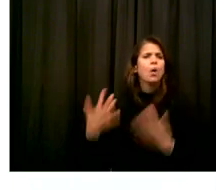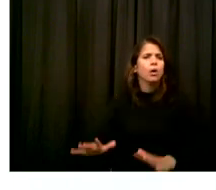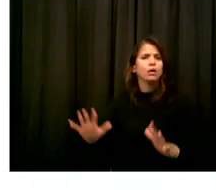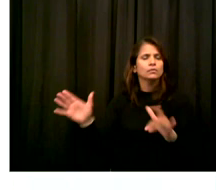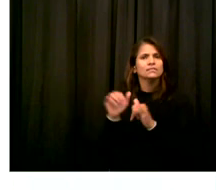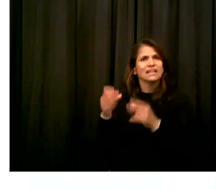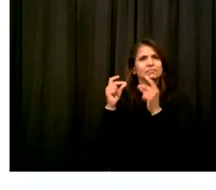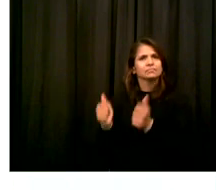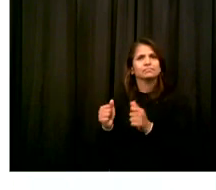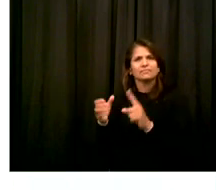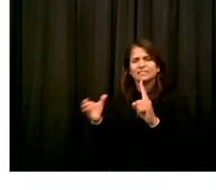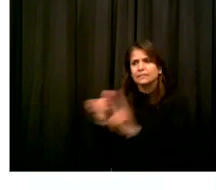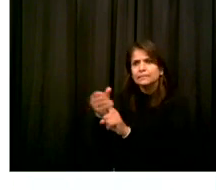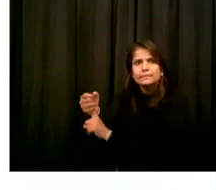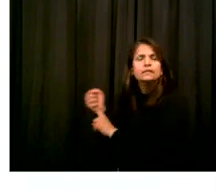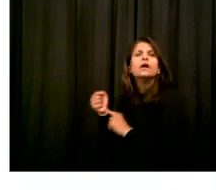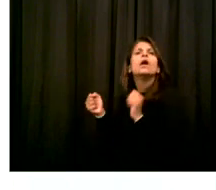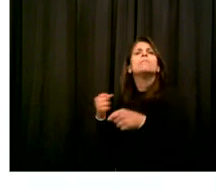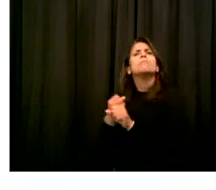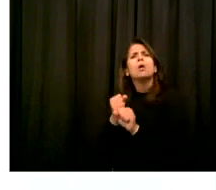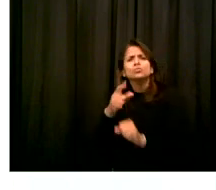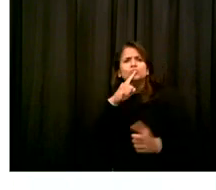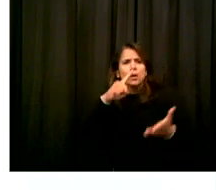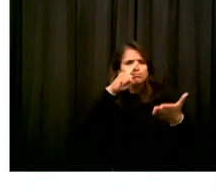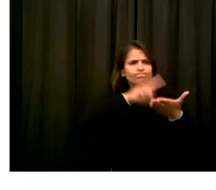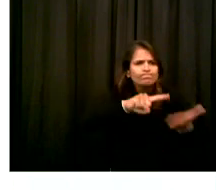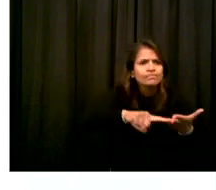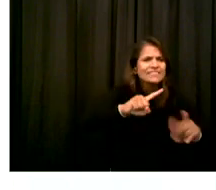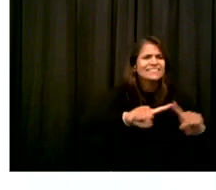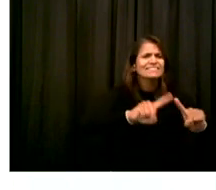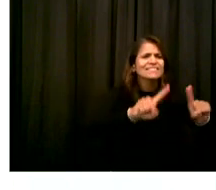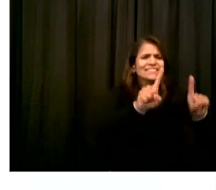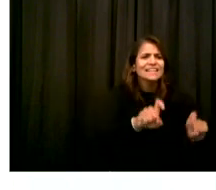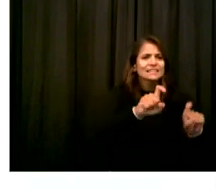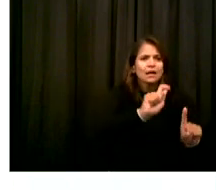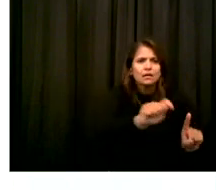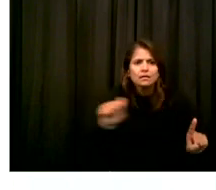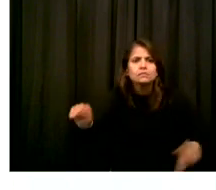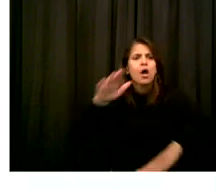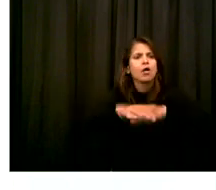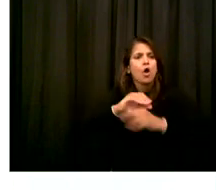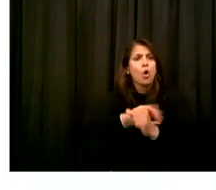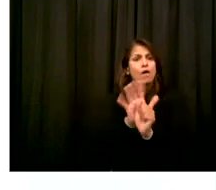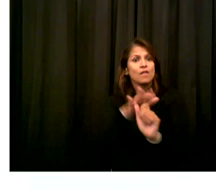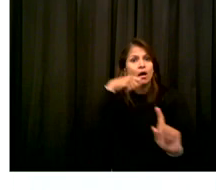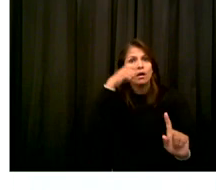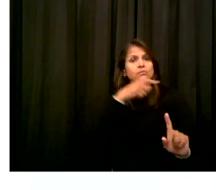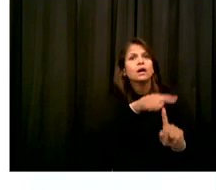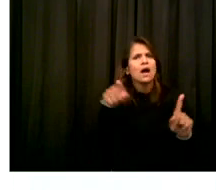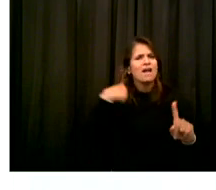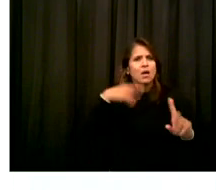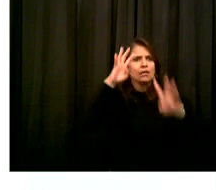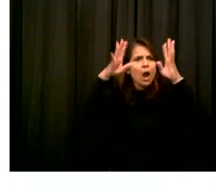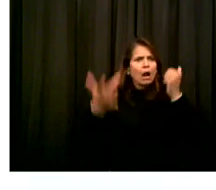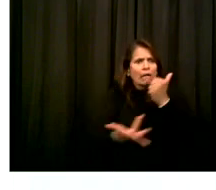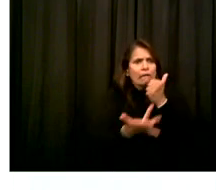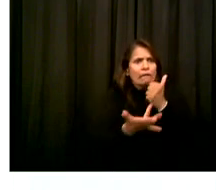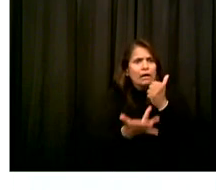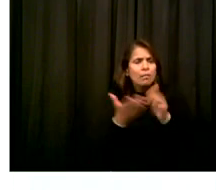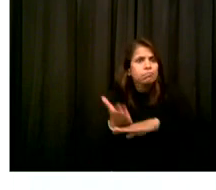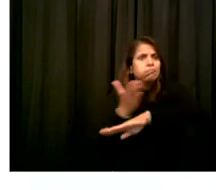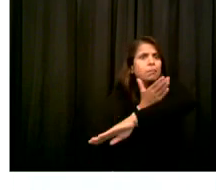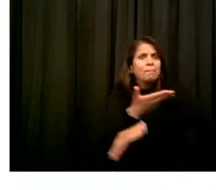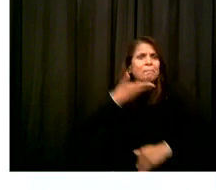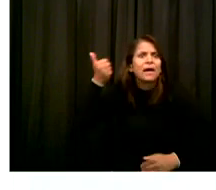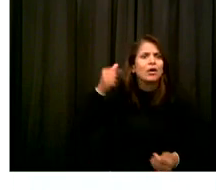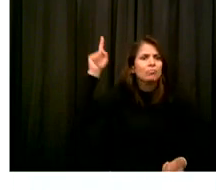available with respect to testing innovations. It's very important that we ensure when we do that,